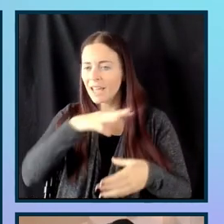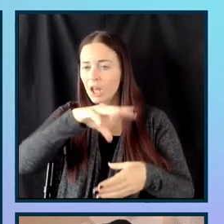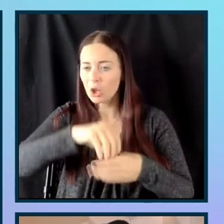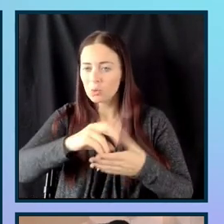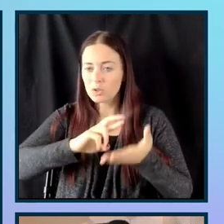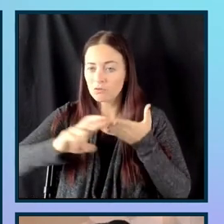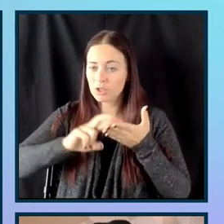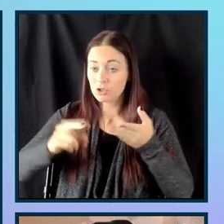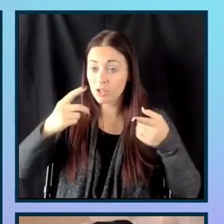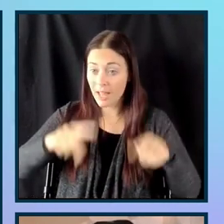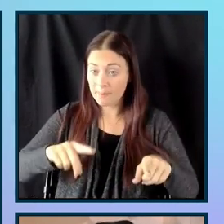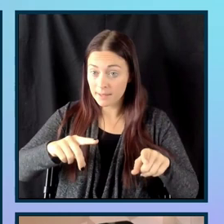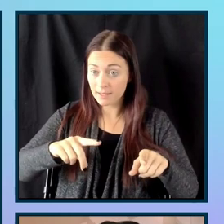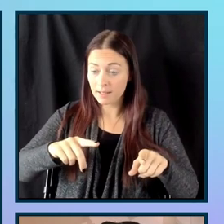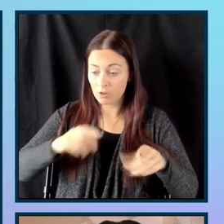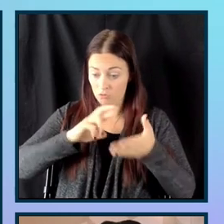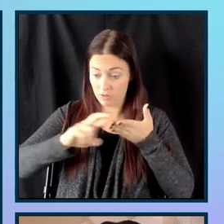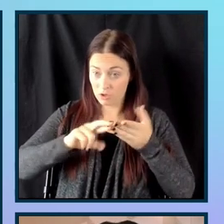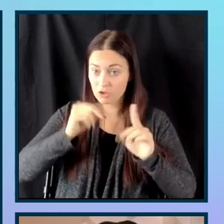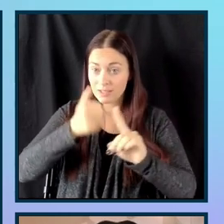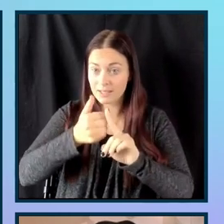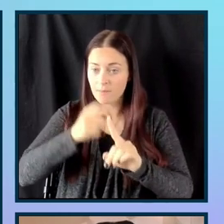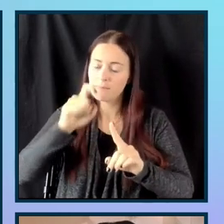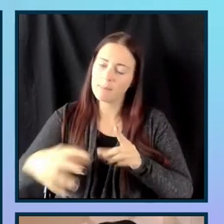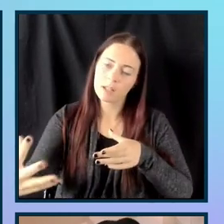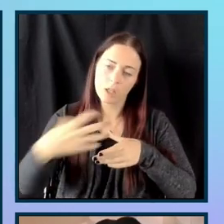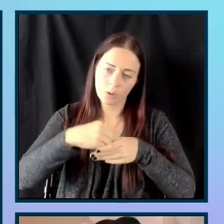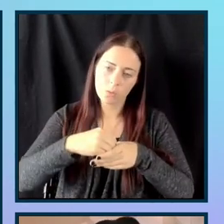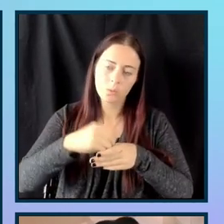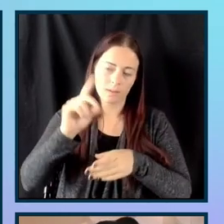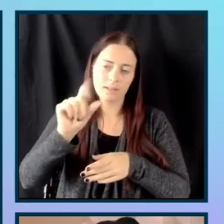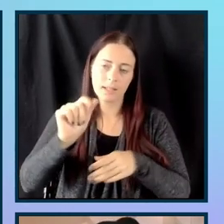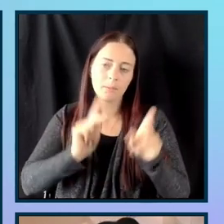make sure that you're including people with disabilities to get that feedback right away.